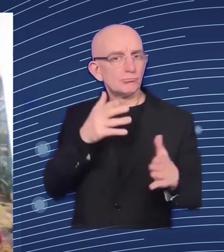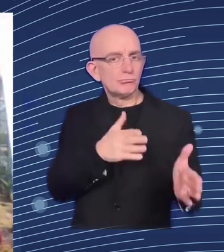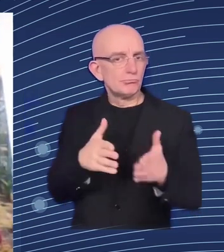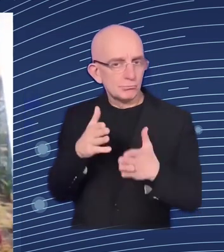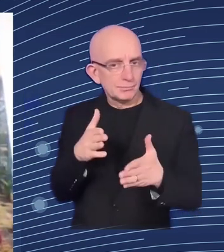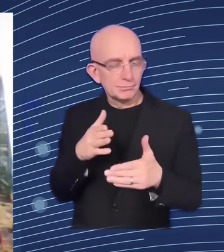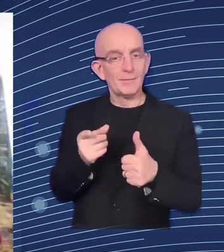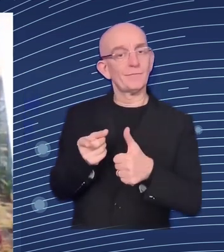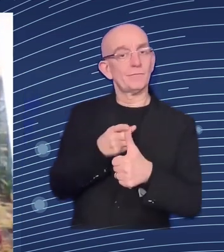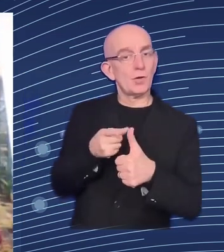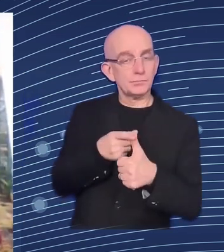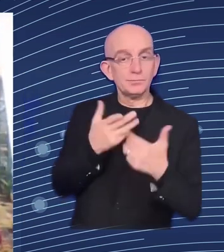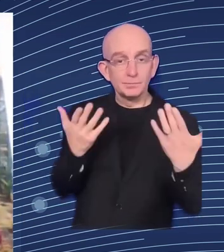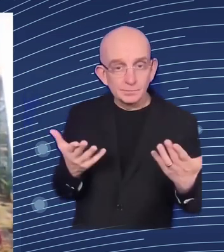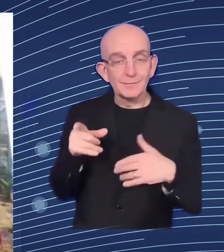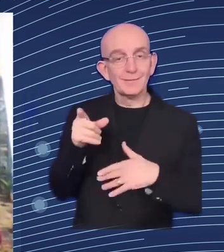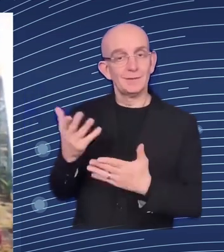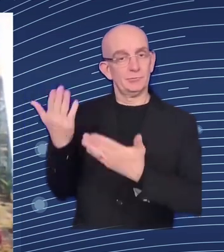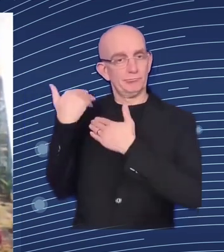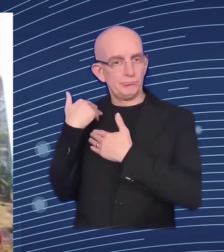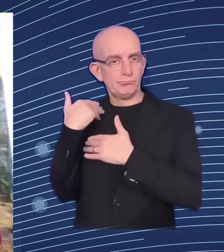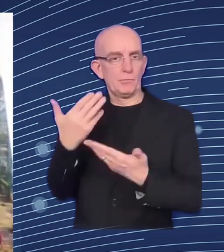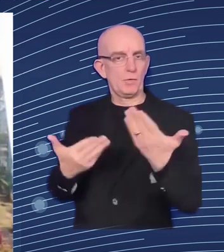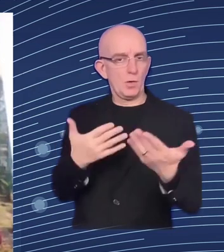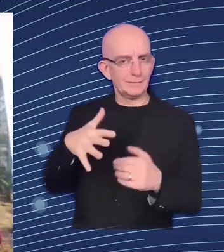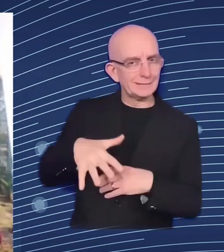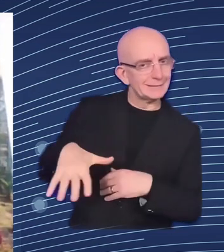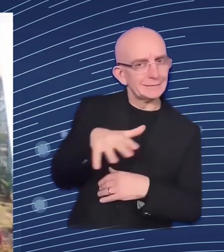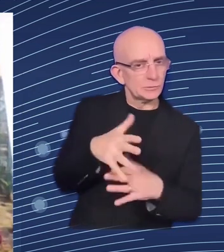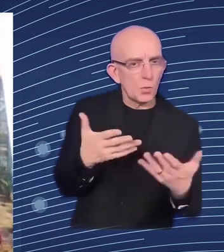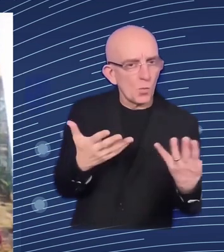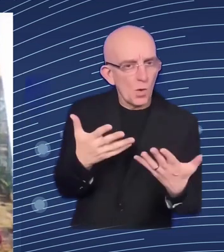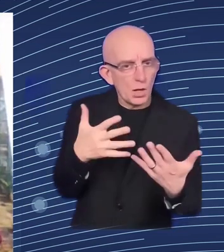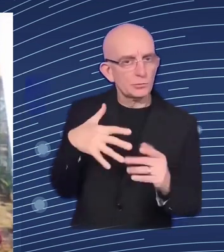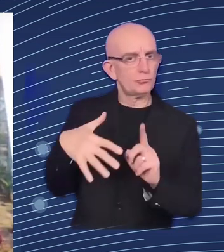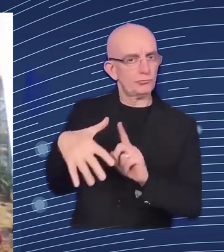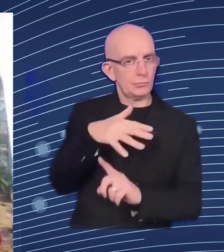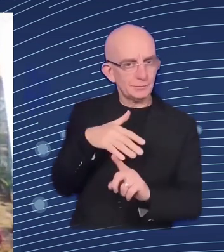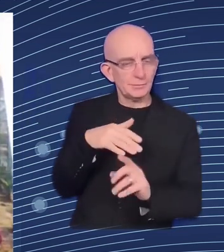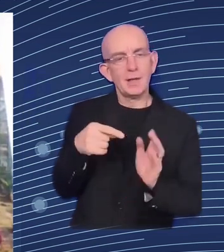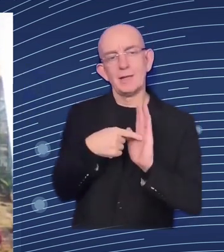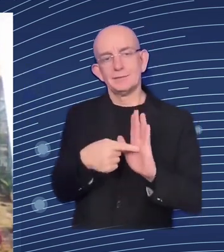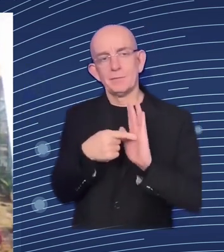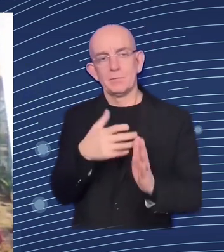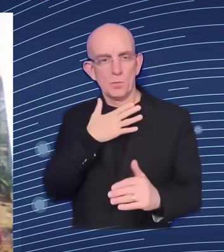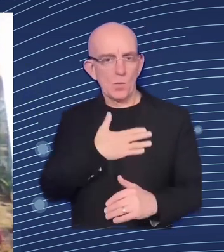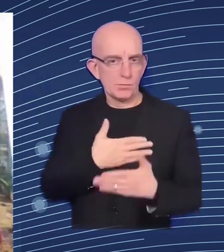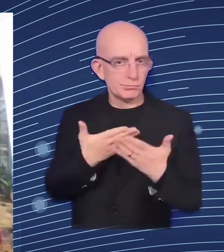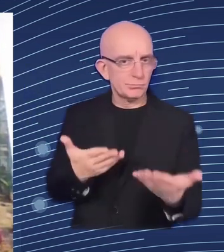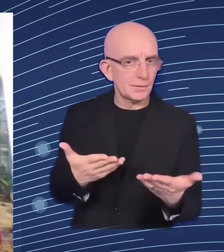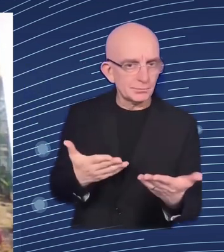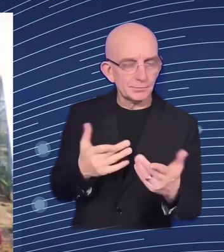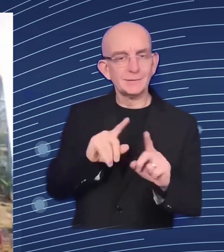full-scale war we adopted the philosophy as a basis that we very actively interact this public